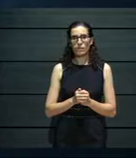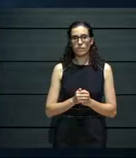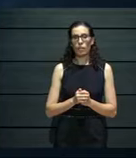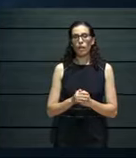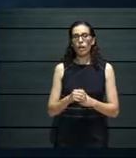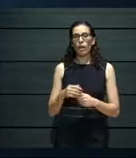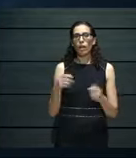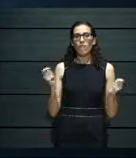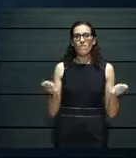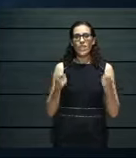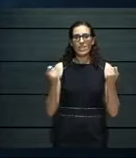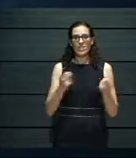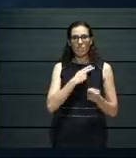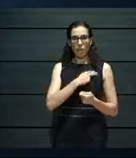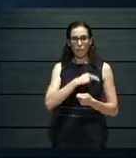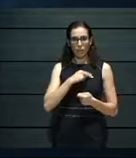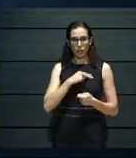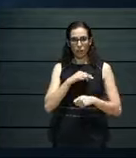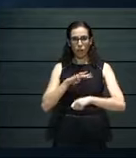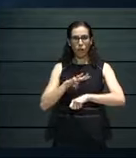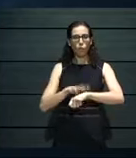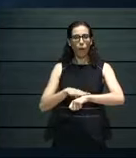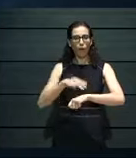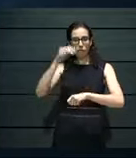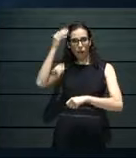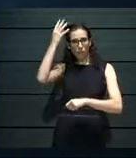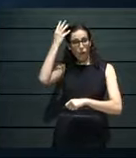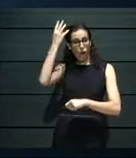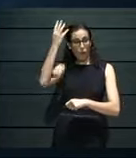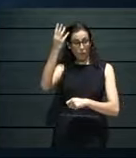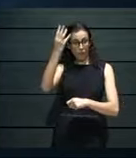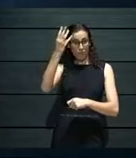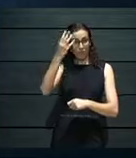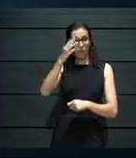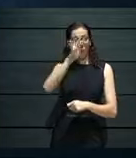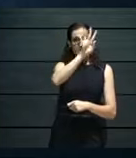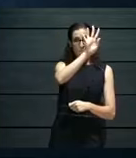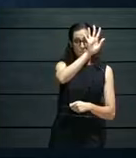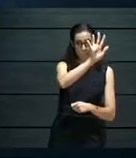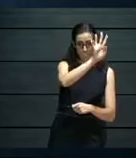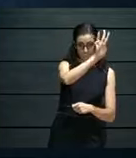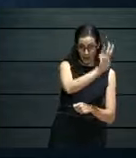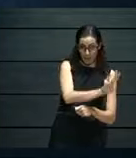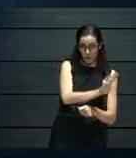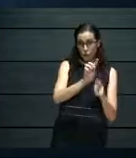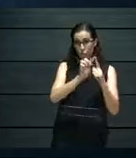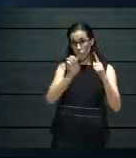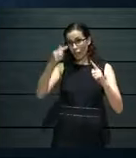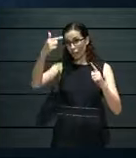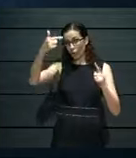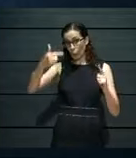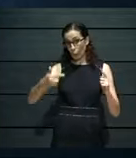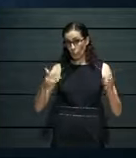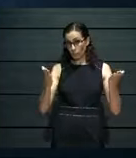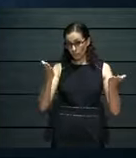these four months, between March and July, had these activities and festivals. So, we started off with the 75th